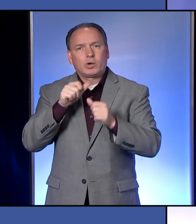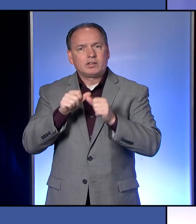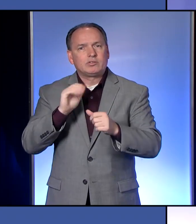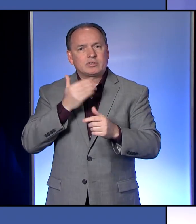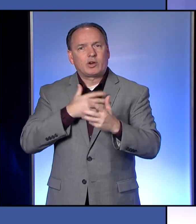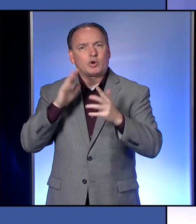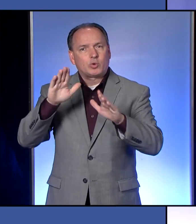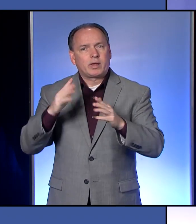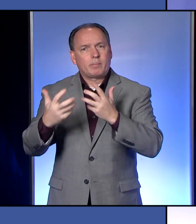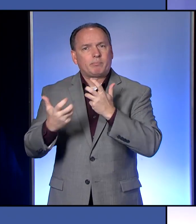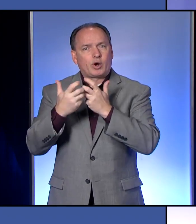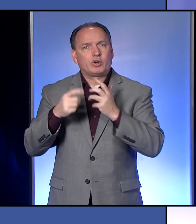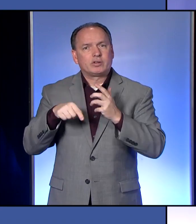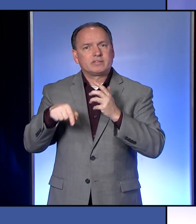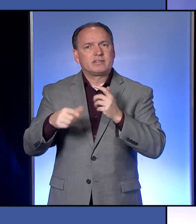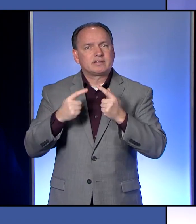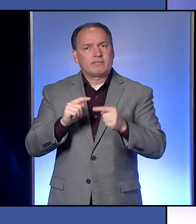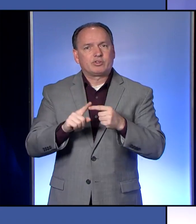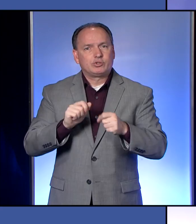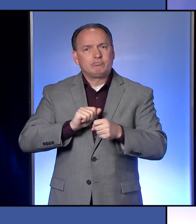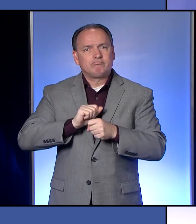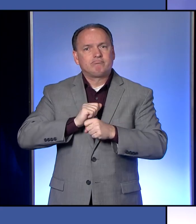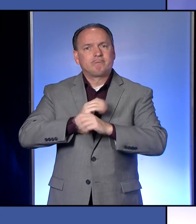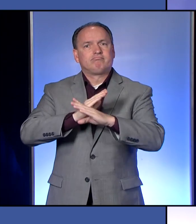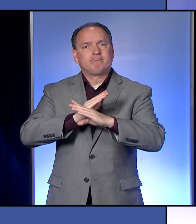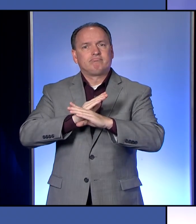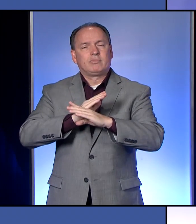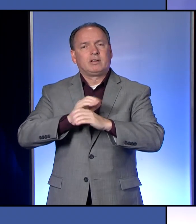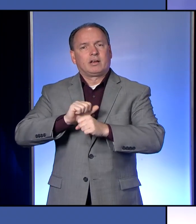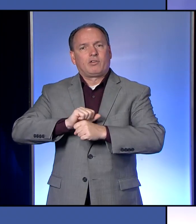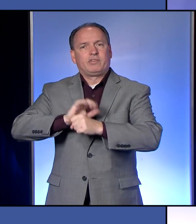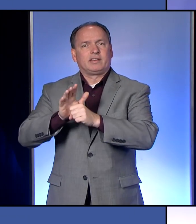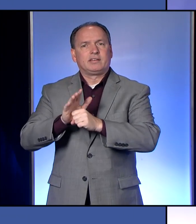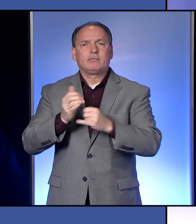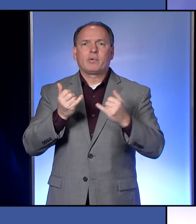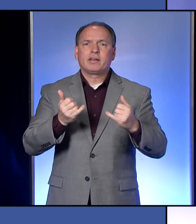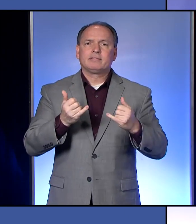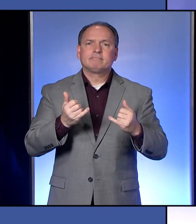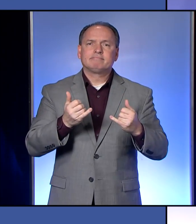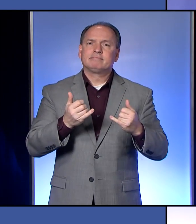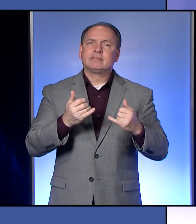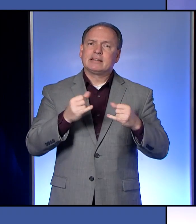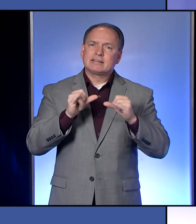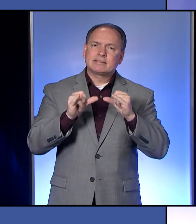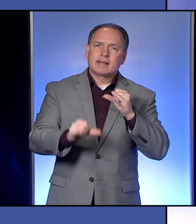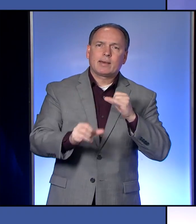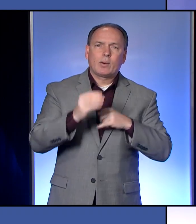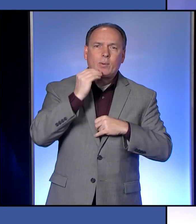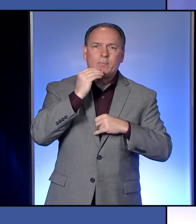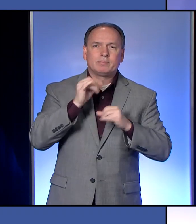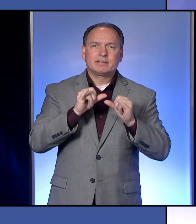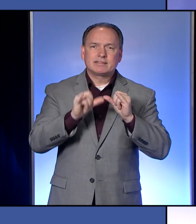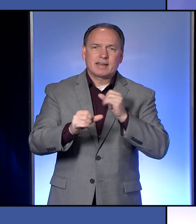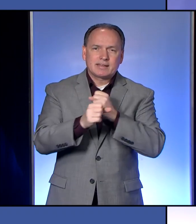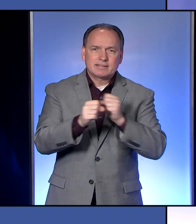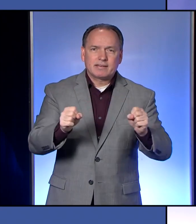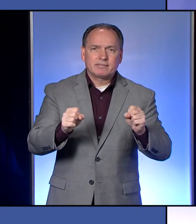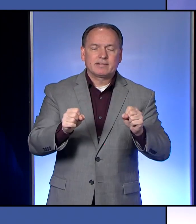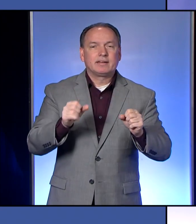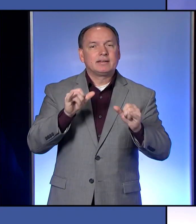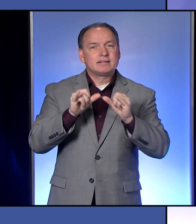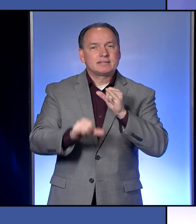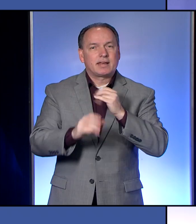be our great partner in this effort against COVID-19. In the meantime, please stay home. Please stay safe. Please stay calm. Thank you.